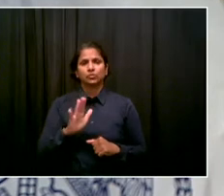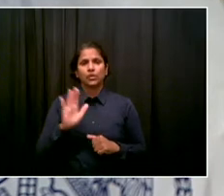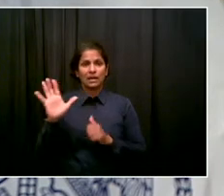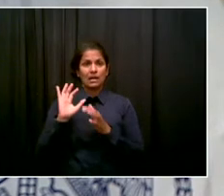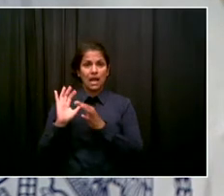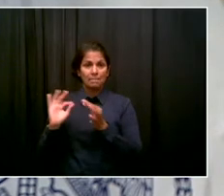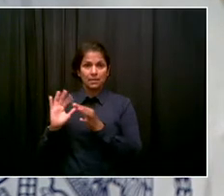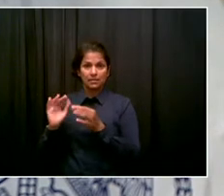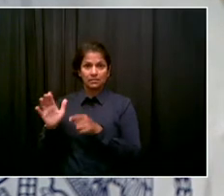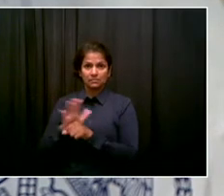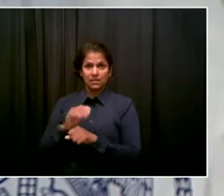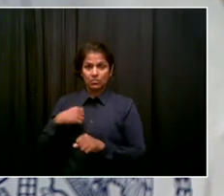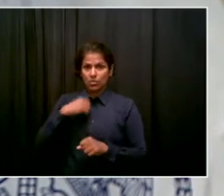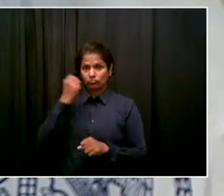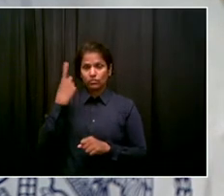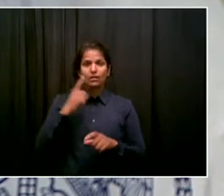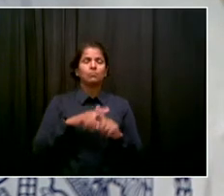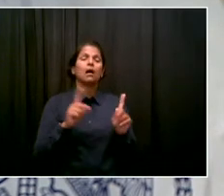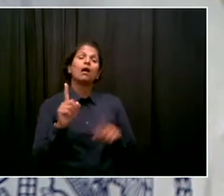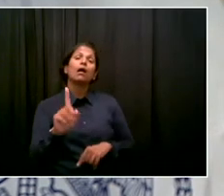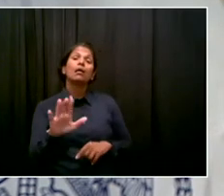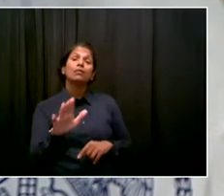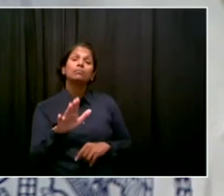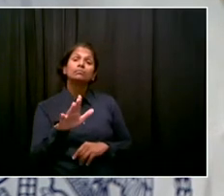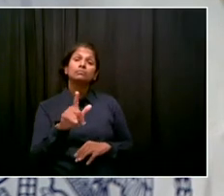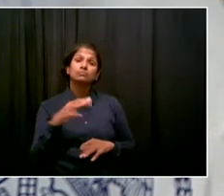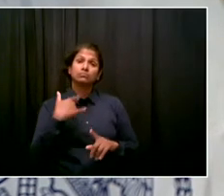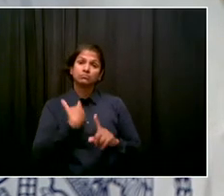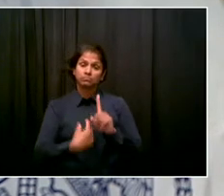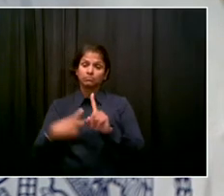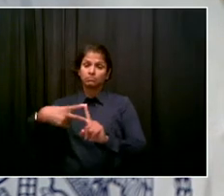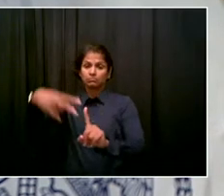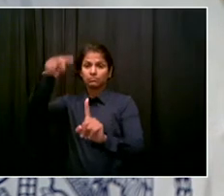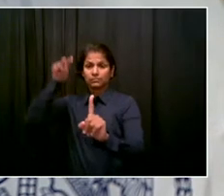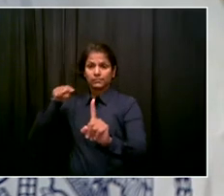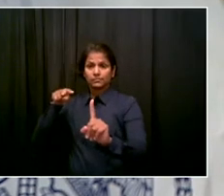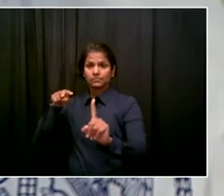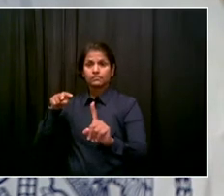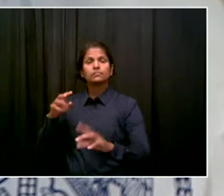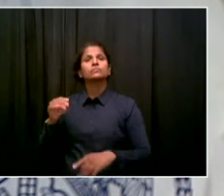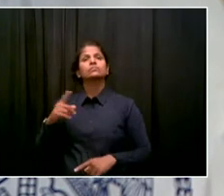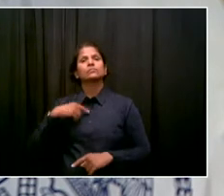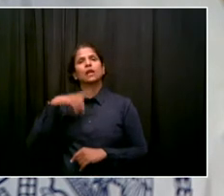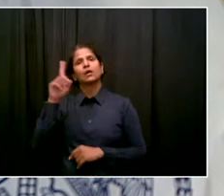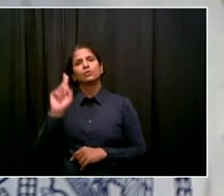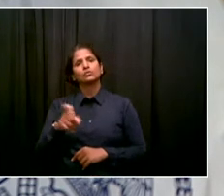the bigger question you're asking. And I appreciate you're saying the public square and what is that balance?